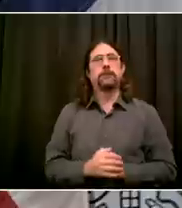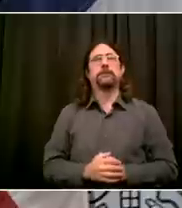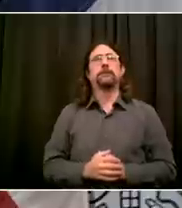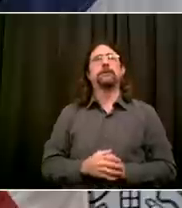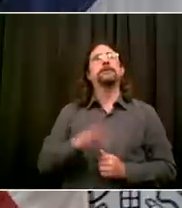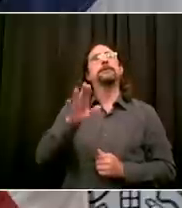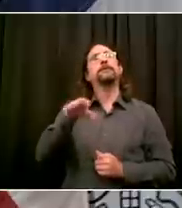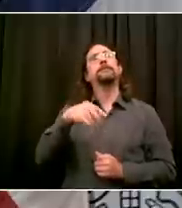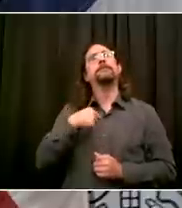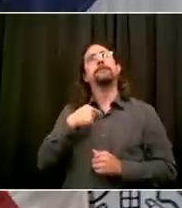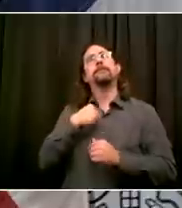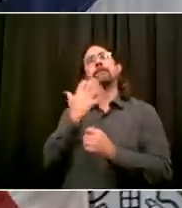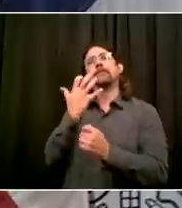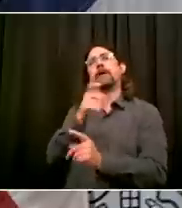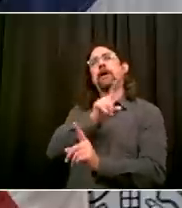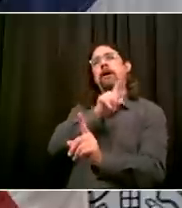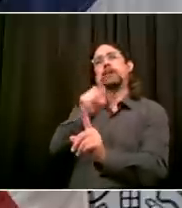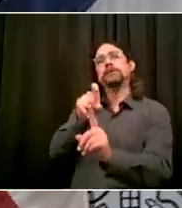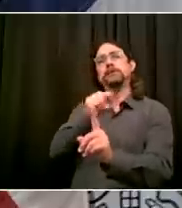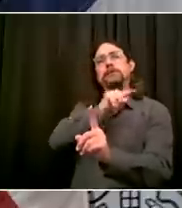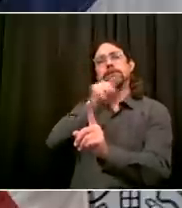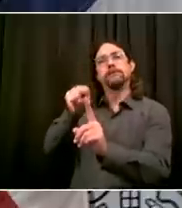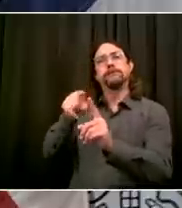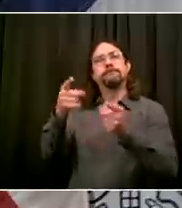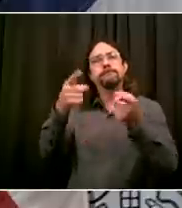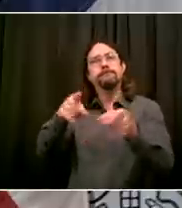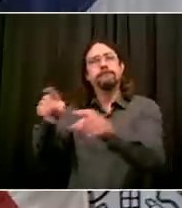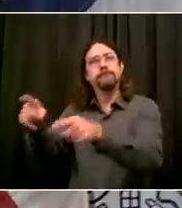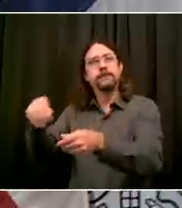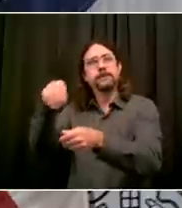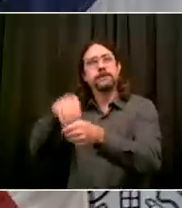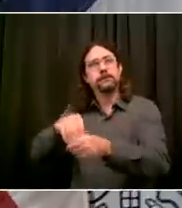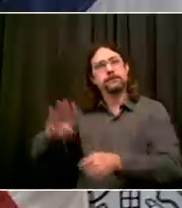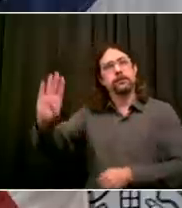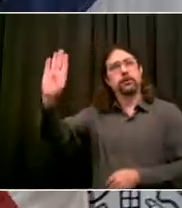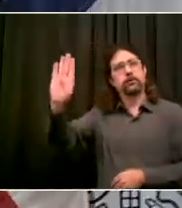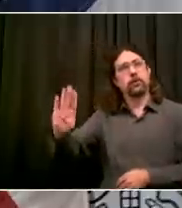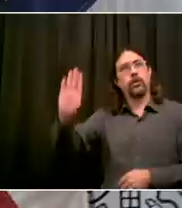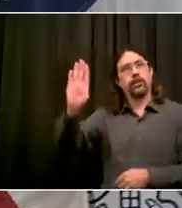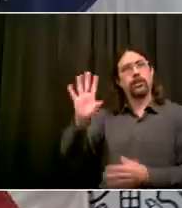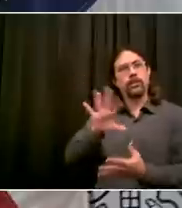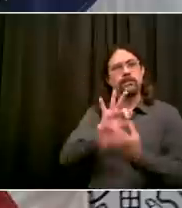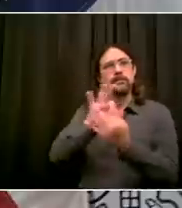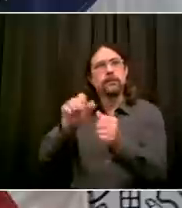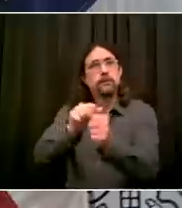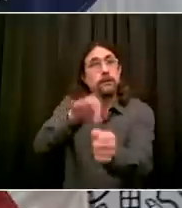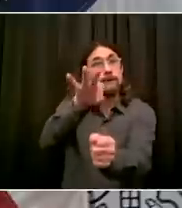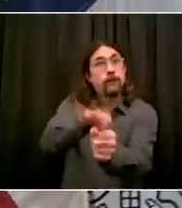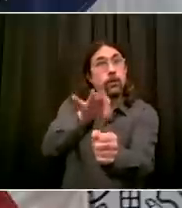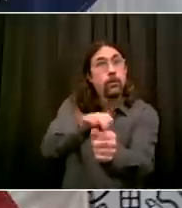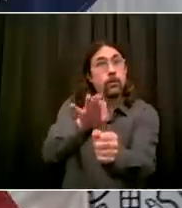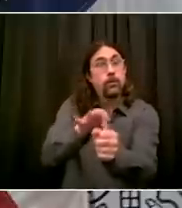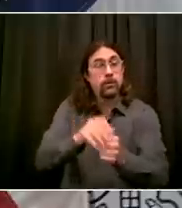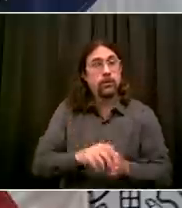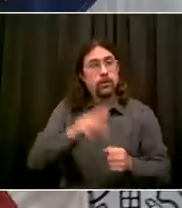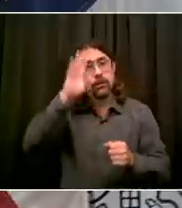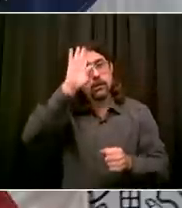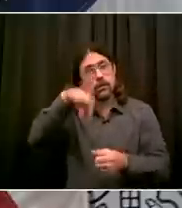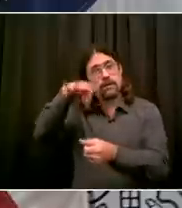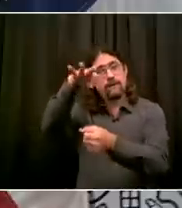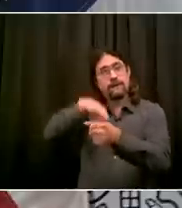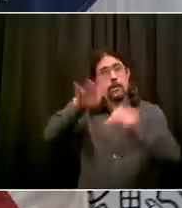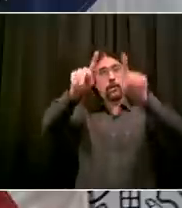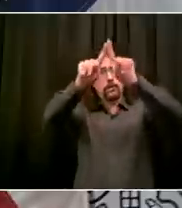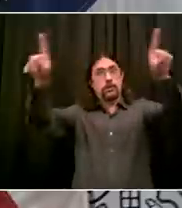just send out new envelopes, new ballots to voters who got the wrong ones. Do you think that's the best way